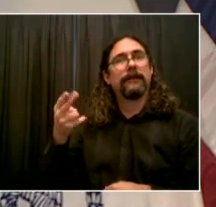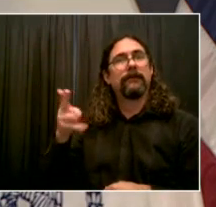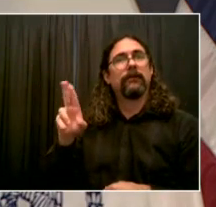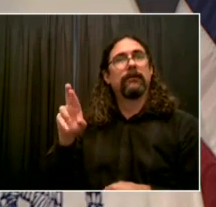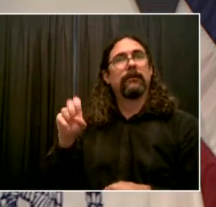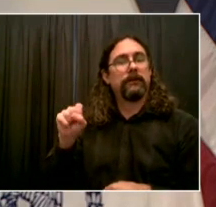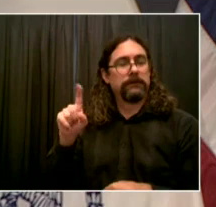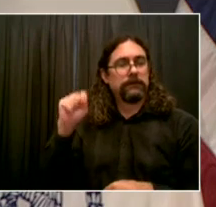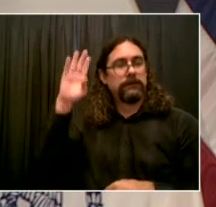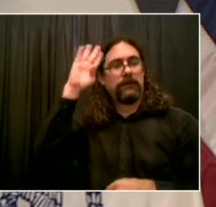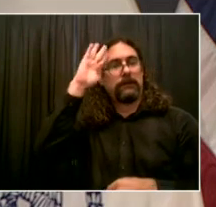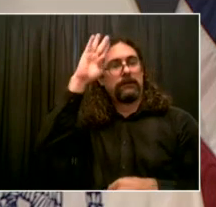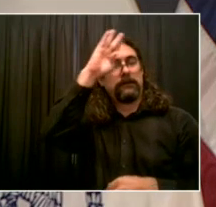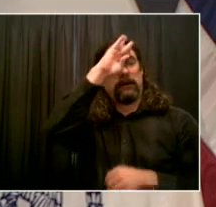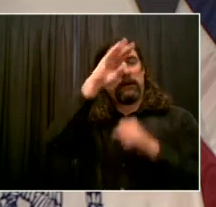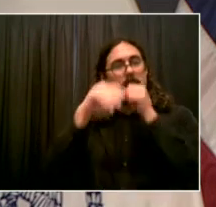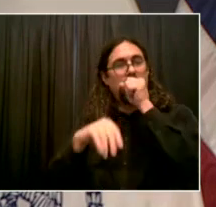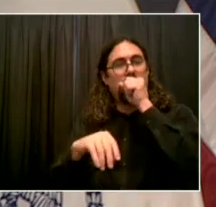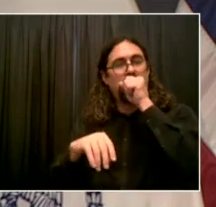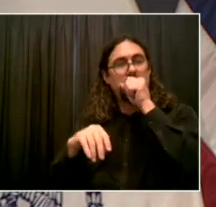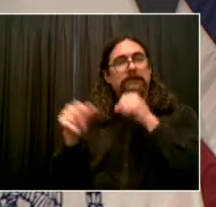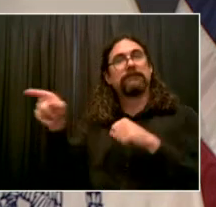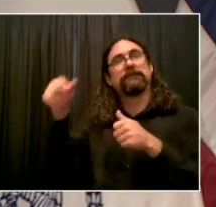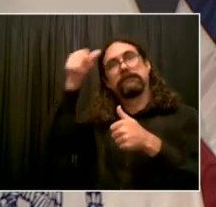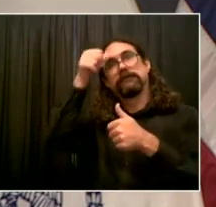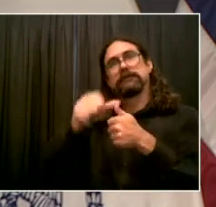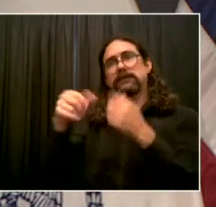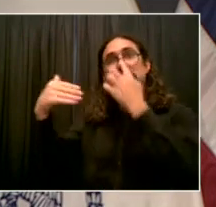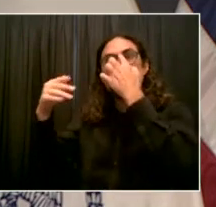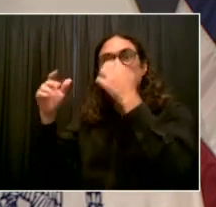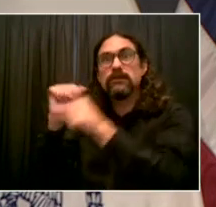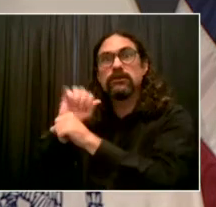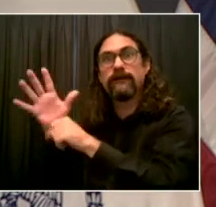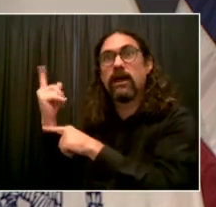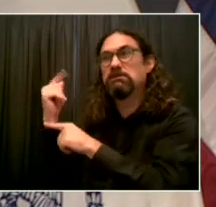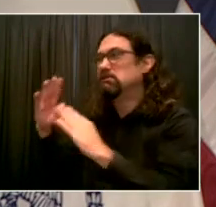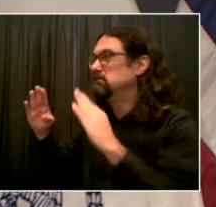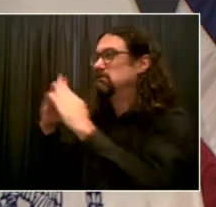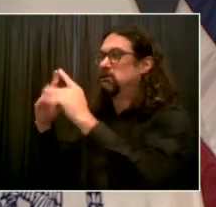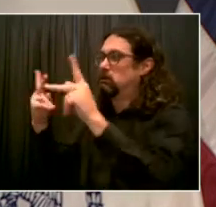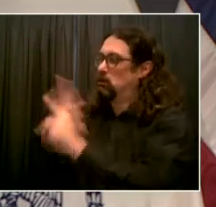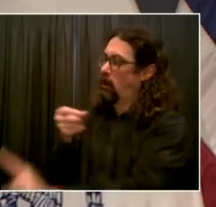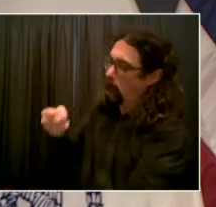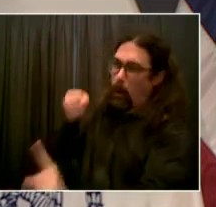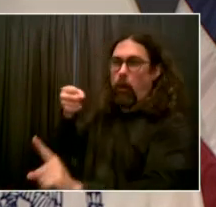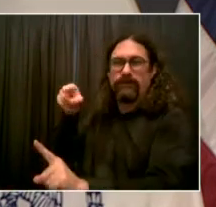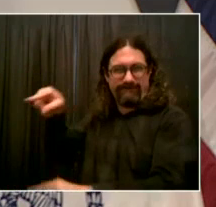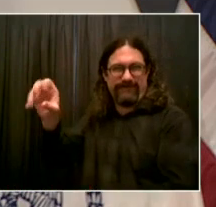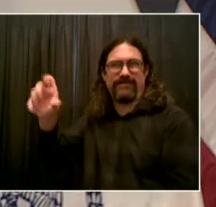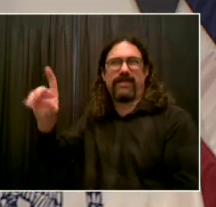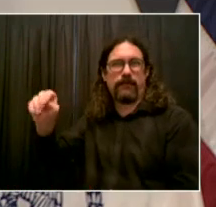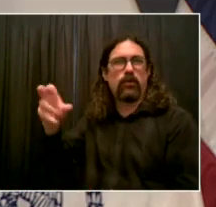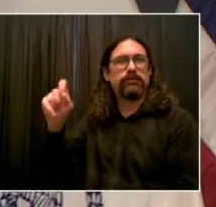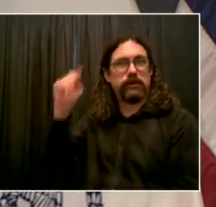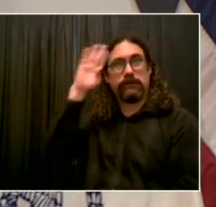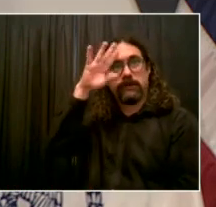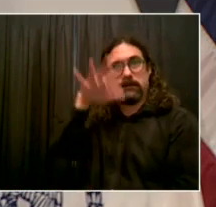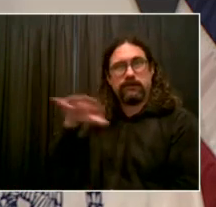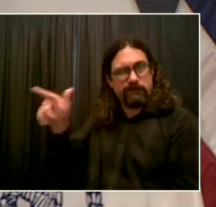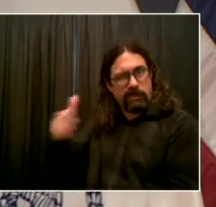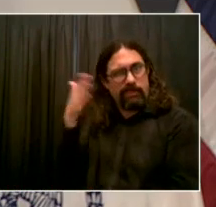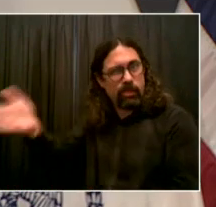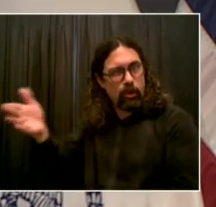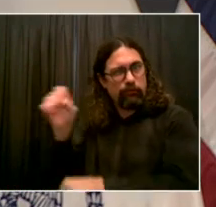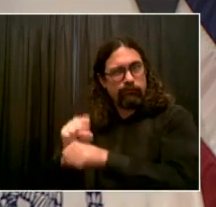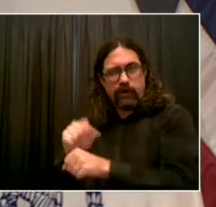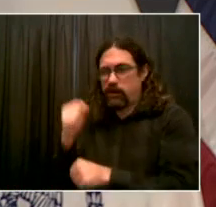and someplace where the work continues every day to reach people on a variety of health care needs. Here from the front